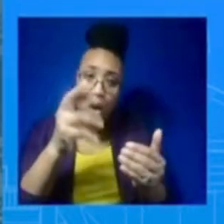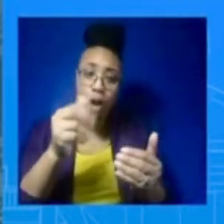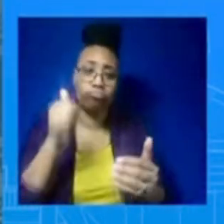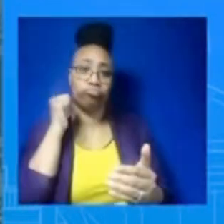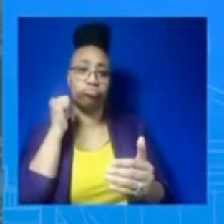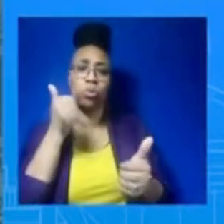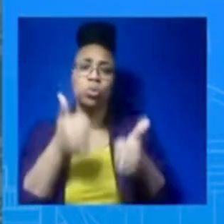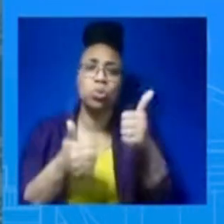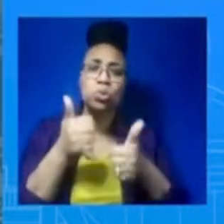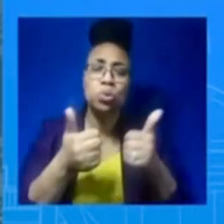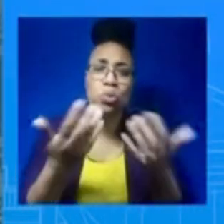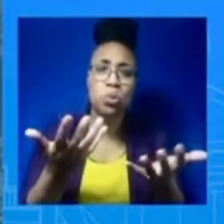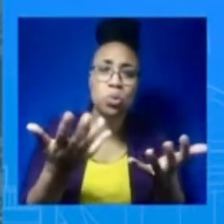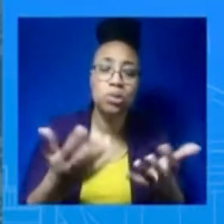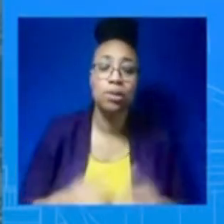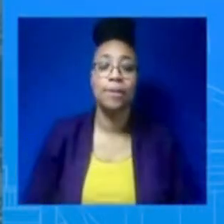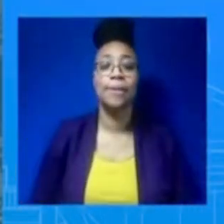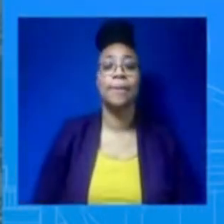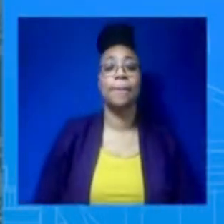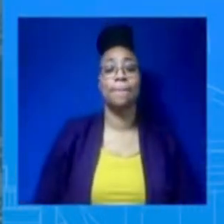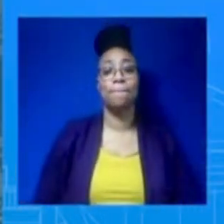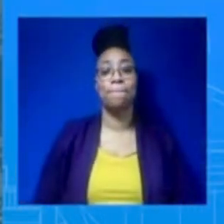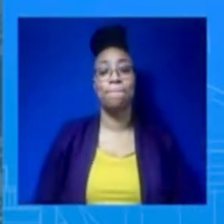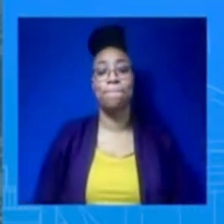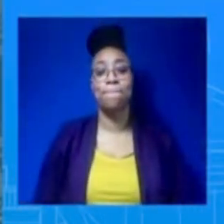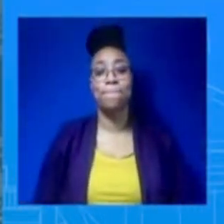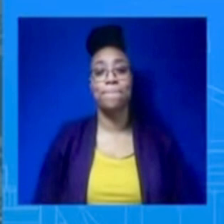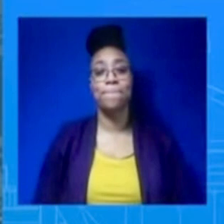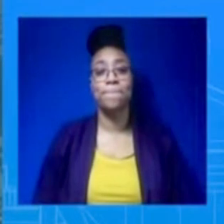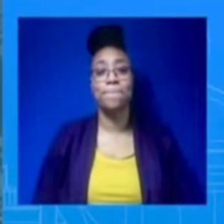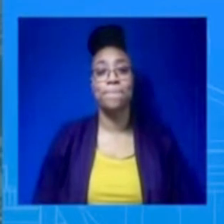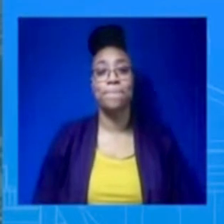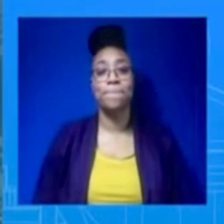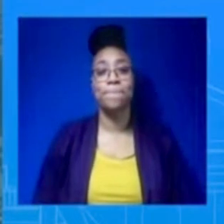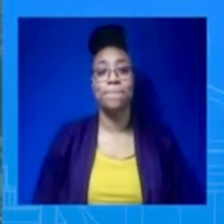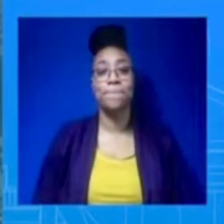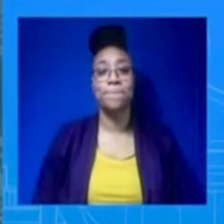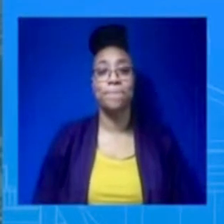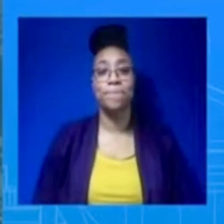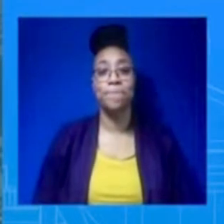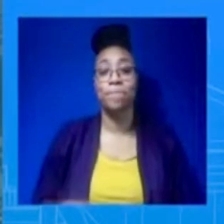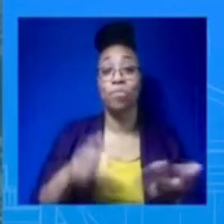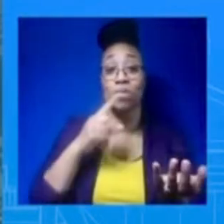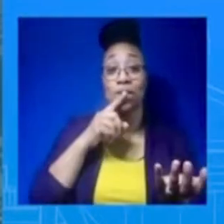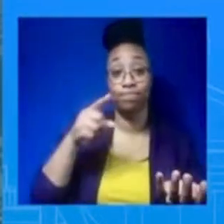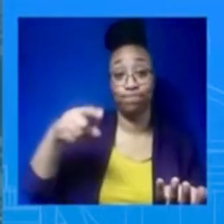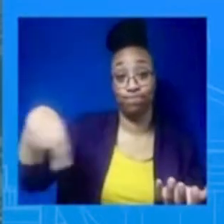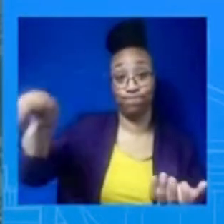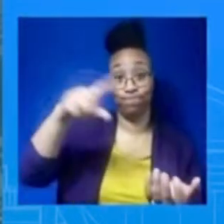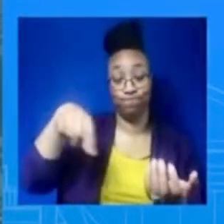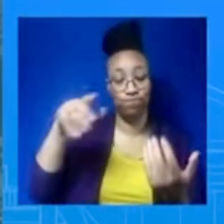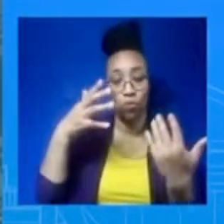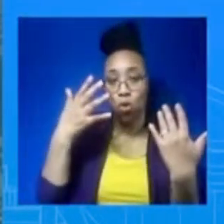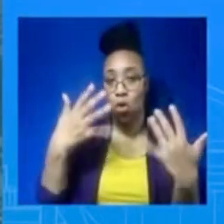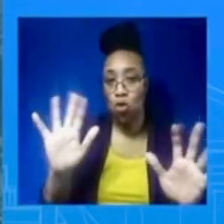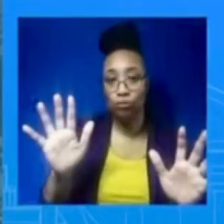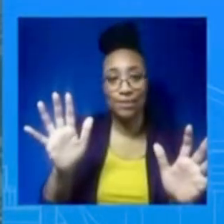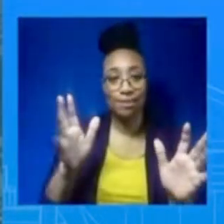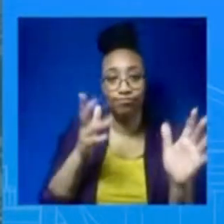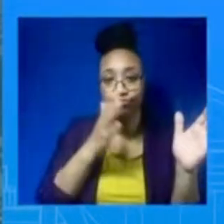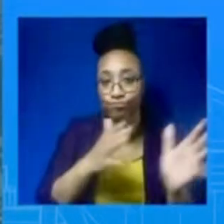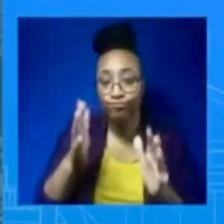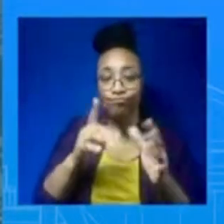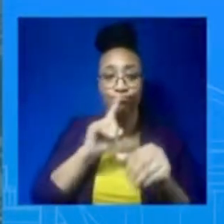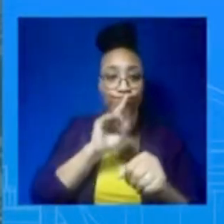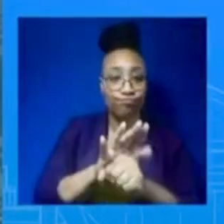the company has committed to cover all cleanup costs. That is something that EPA has worked very hard on and is making sure that the company